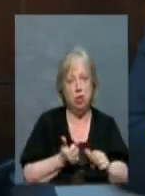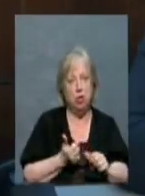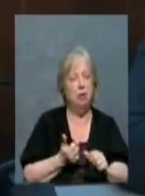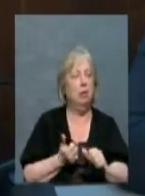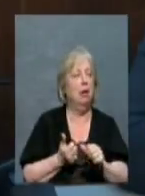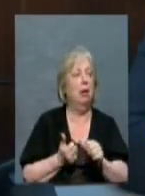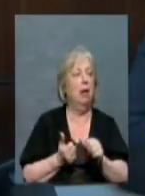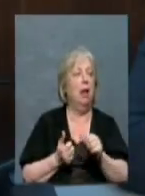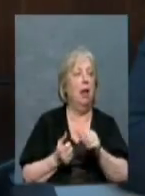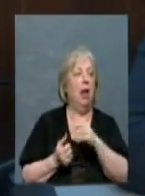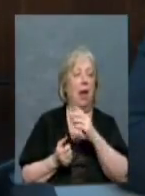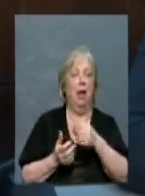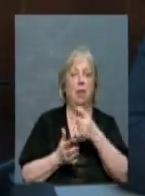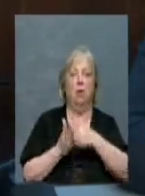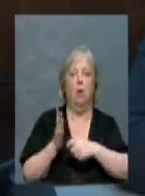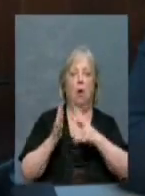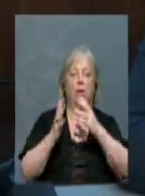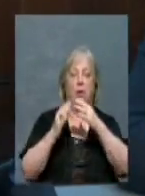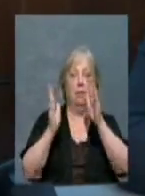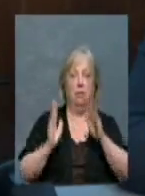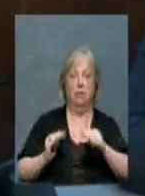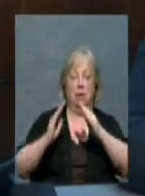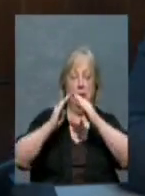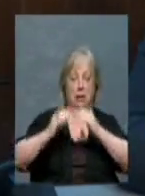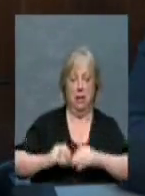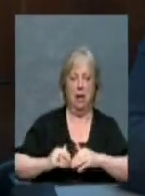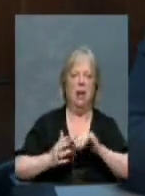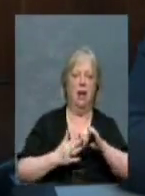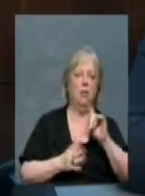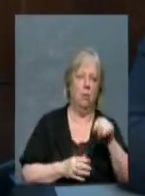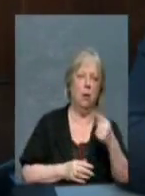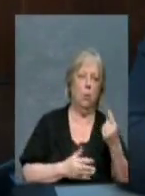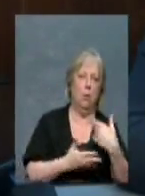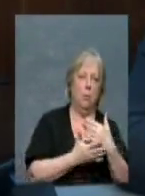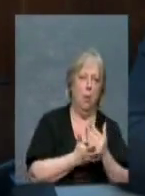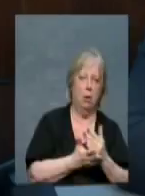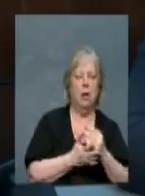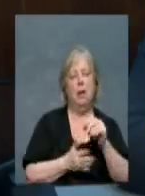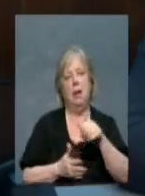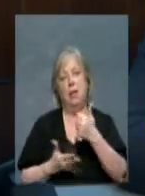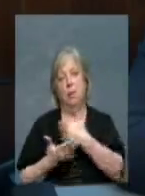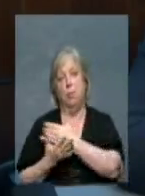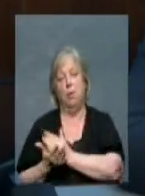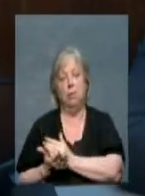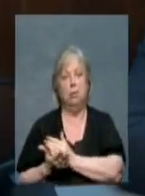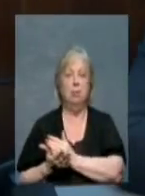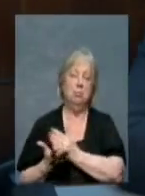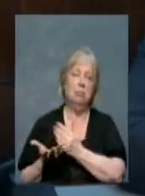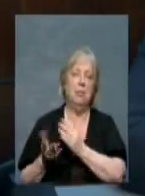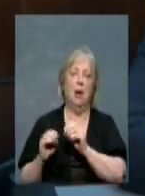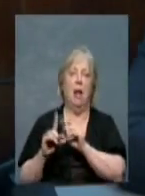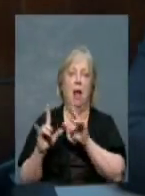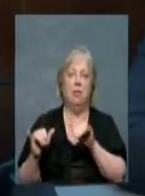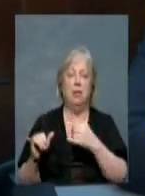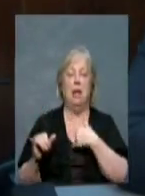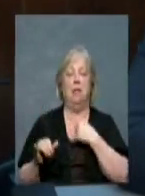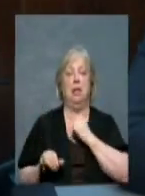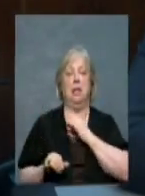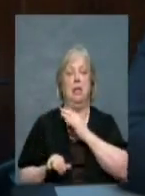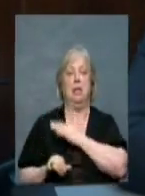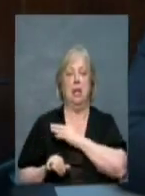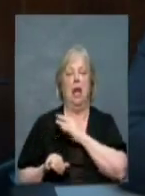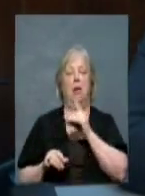cost of tearing these properties down is just one element to it. The other element is obviously having the staff to